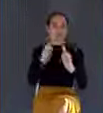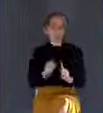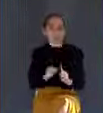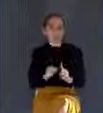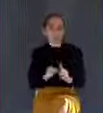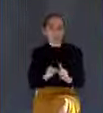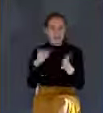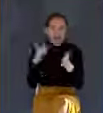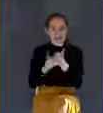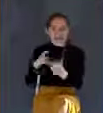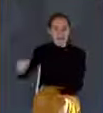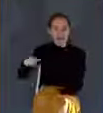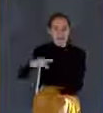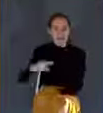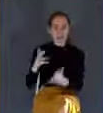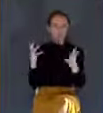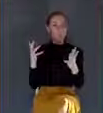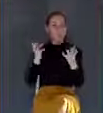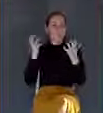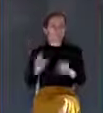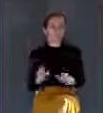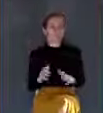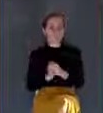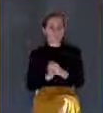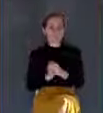So he never told us when he was coming.